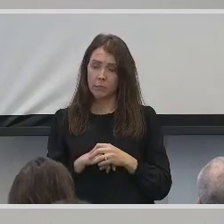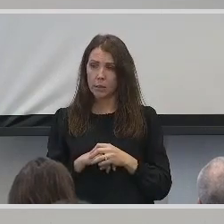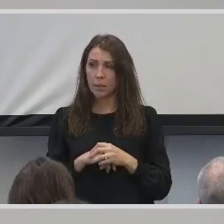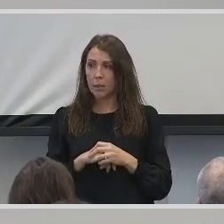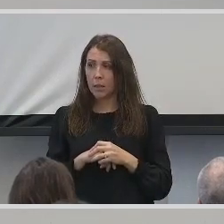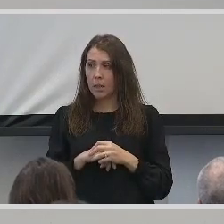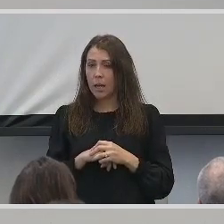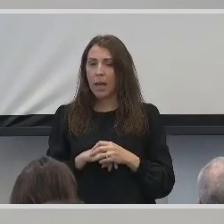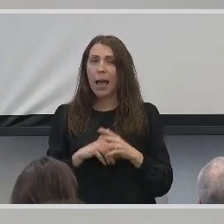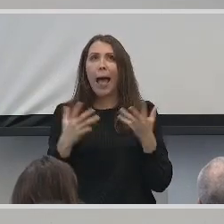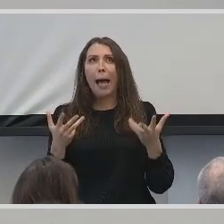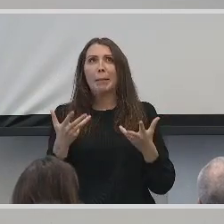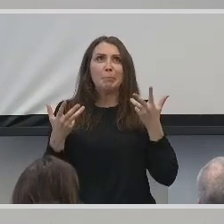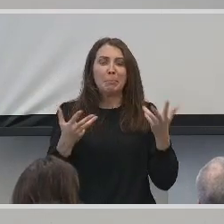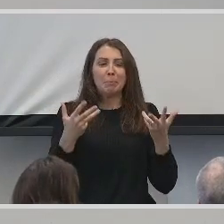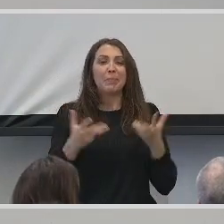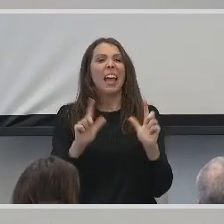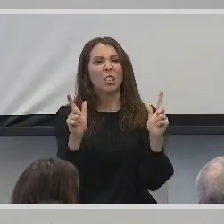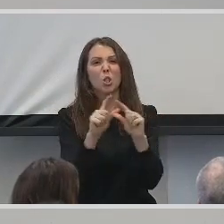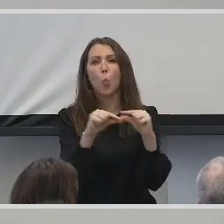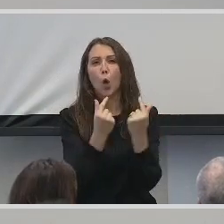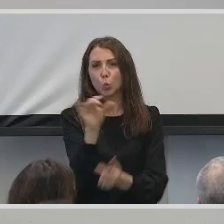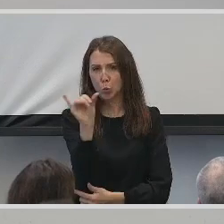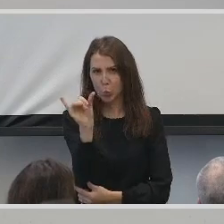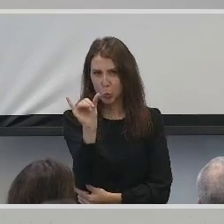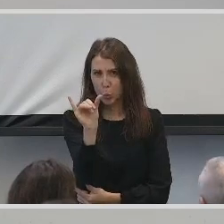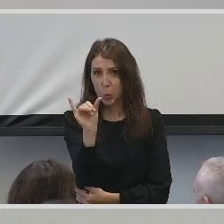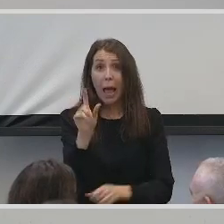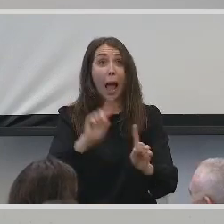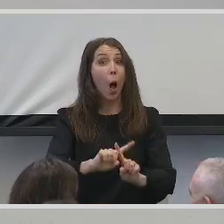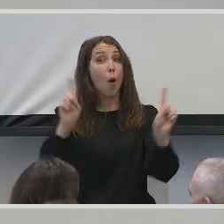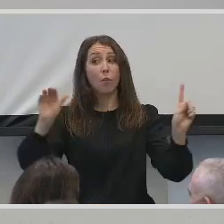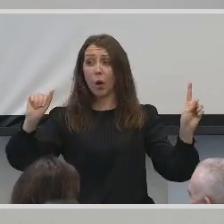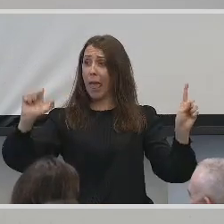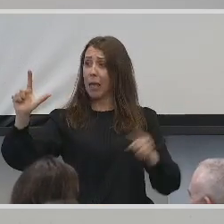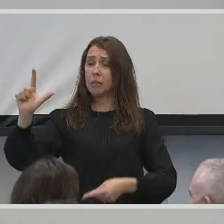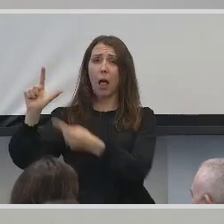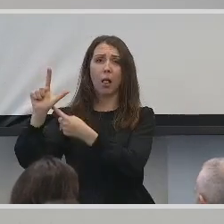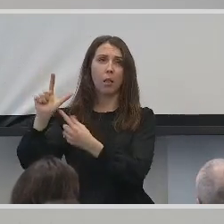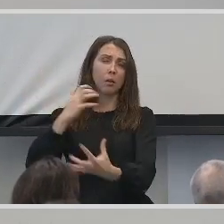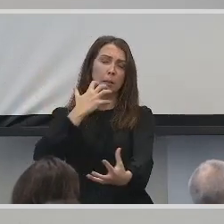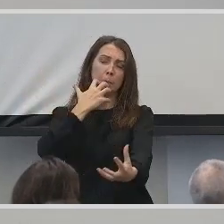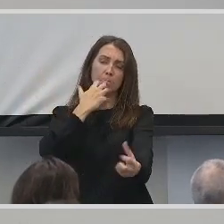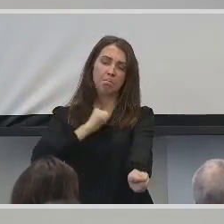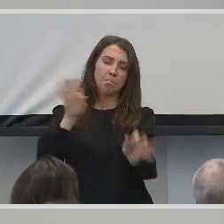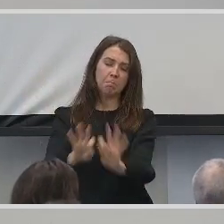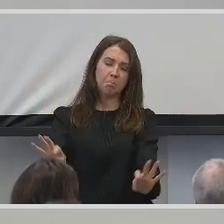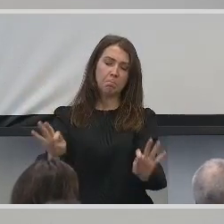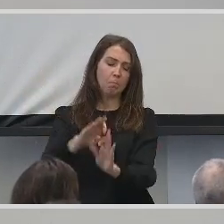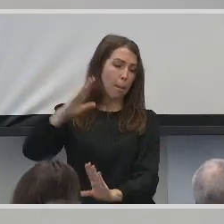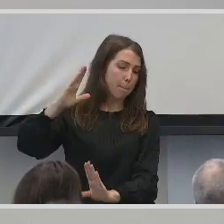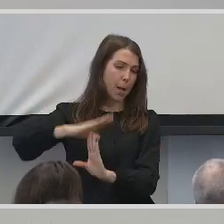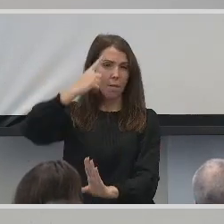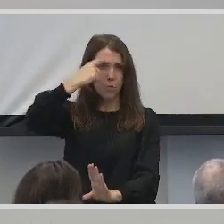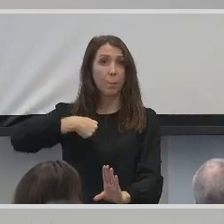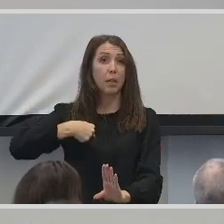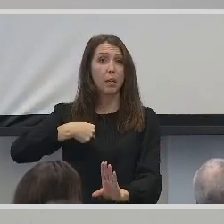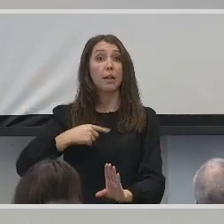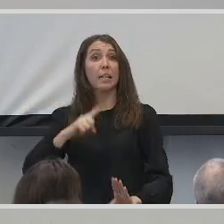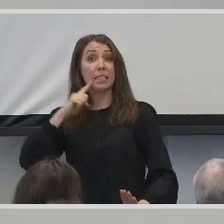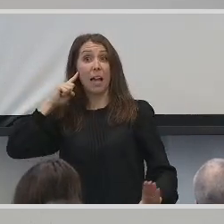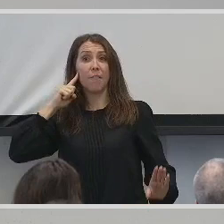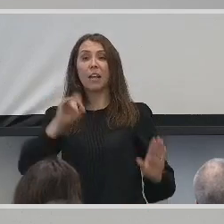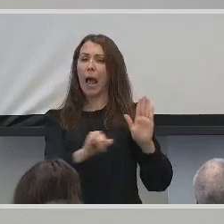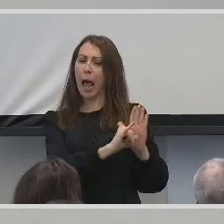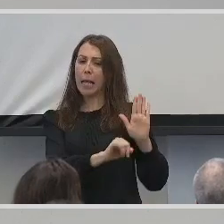in small groups. However, American Sign Language remained invaluable to me. To me, deafness is an identity,